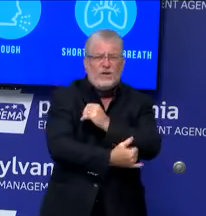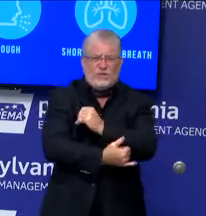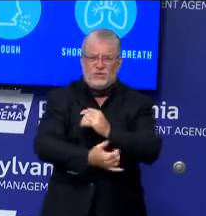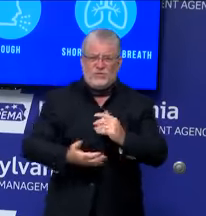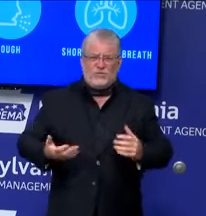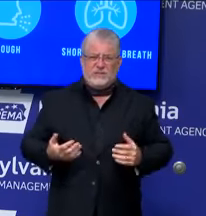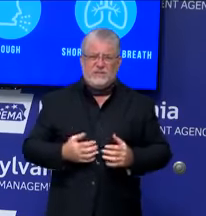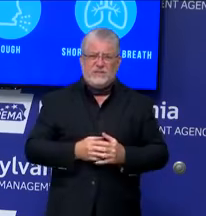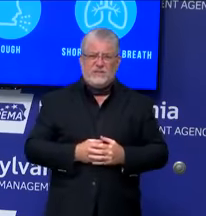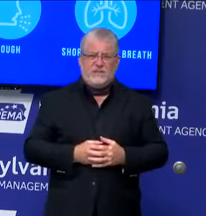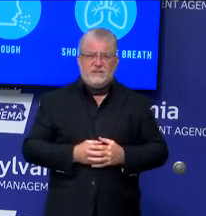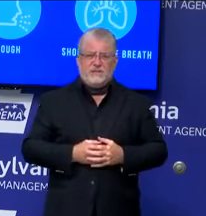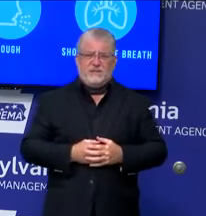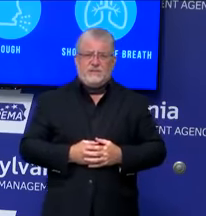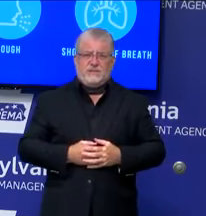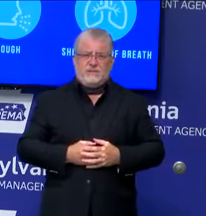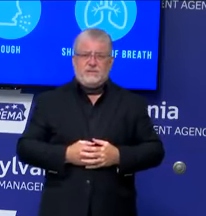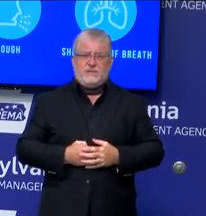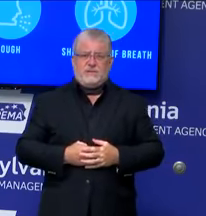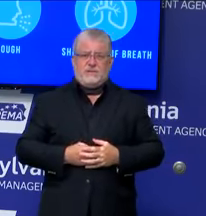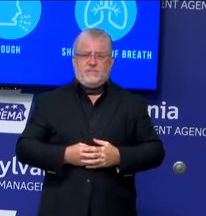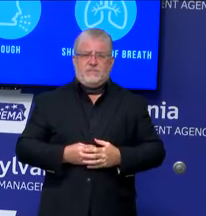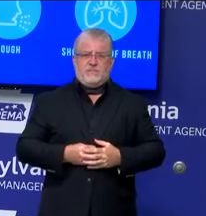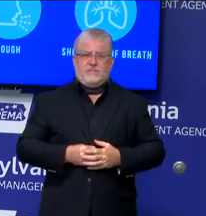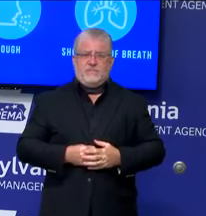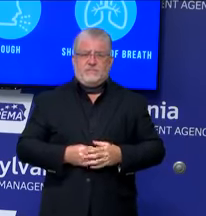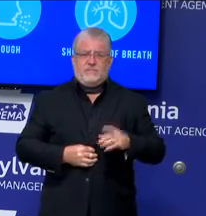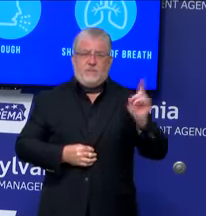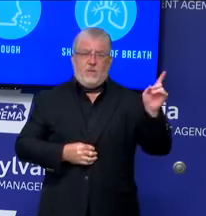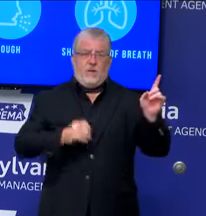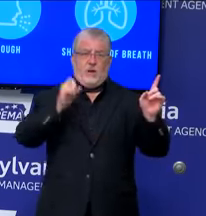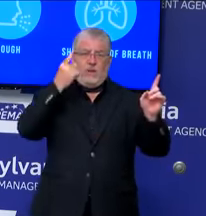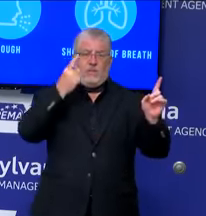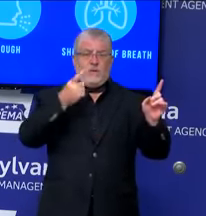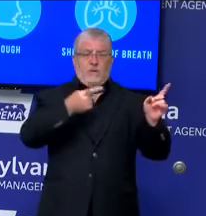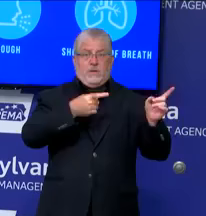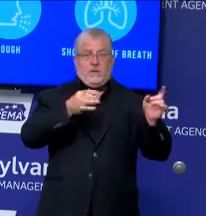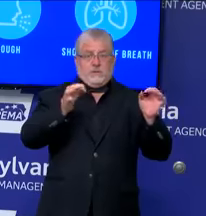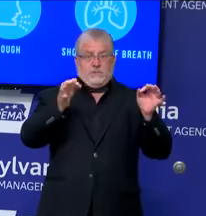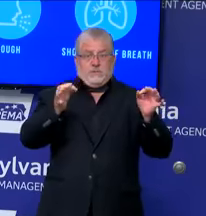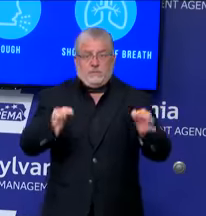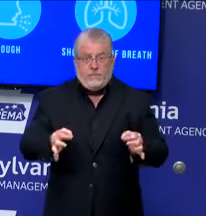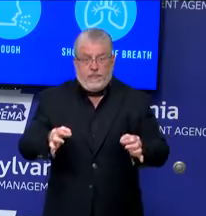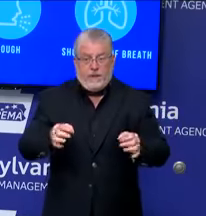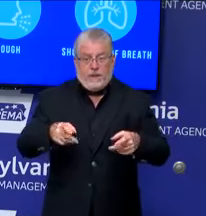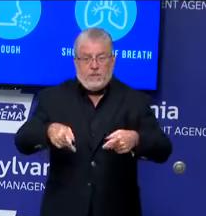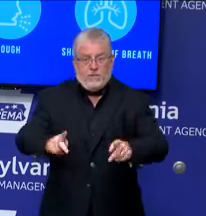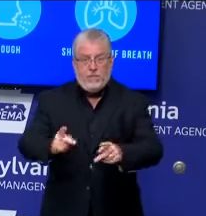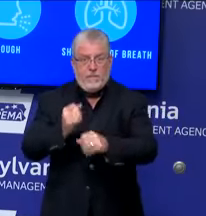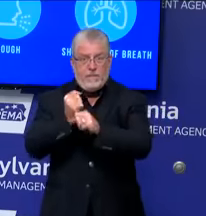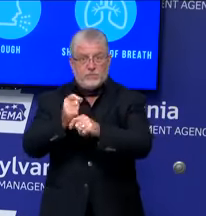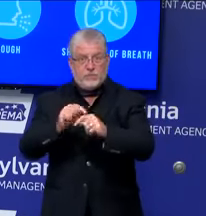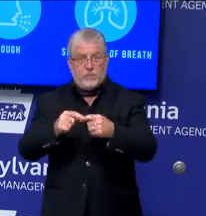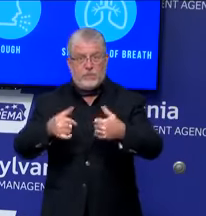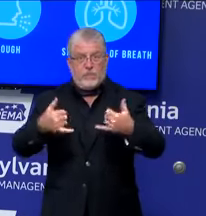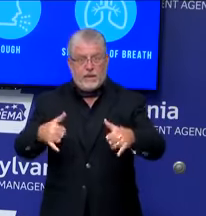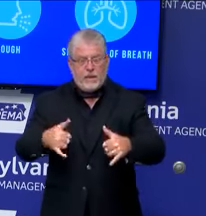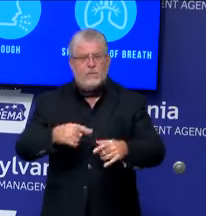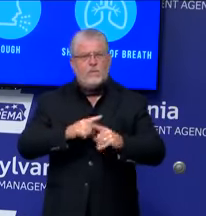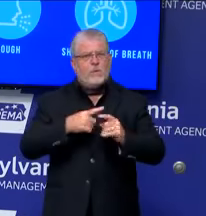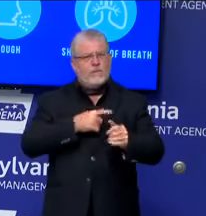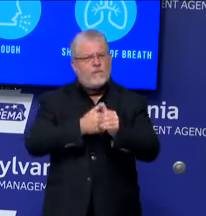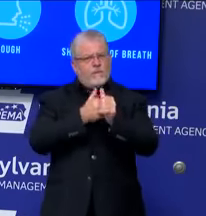made. And eventually, finally, the governor made the decision that the baseball teams would be allowed to play. And we're going to follow the rules of the baseball